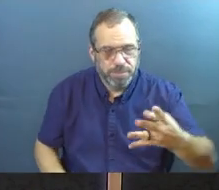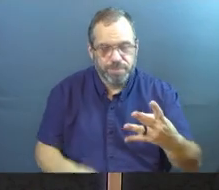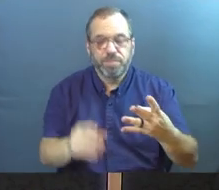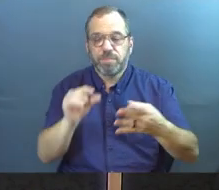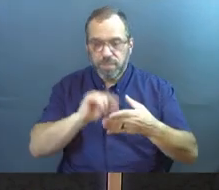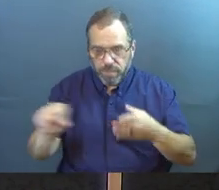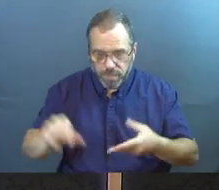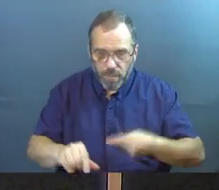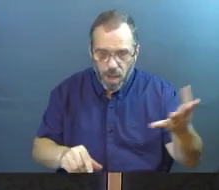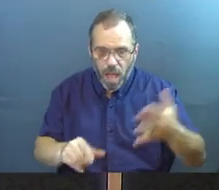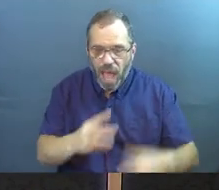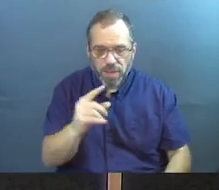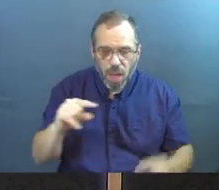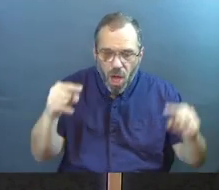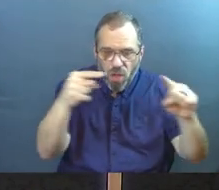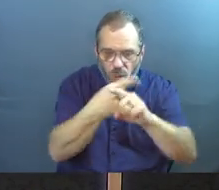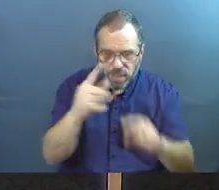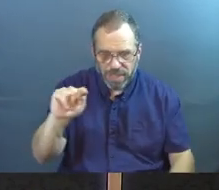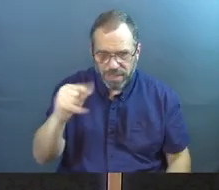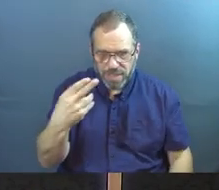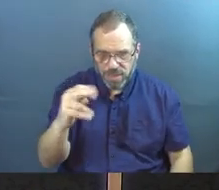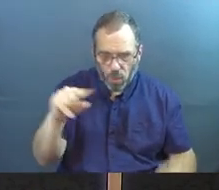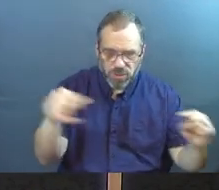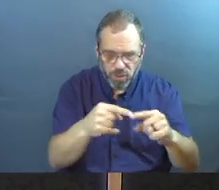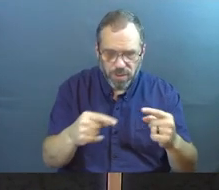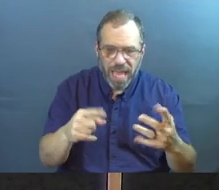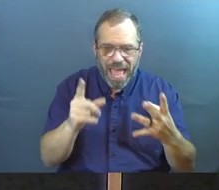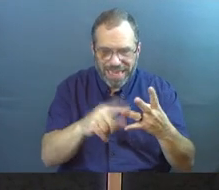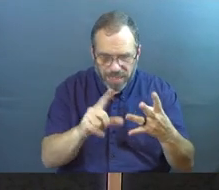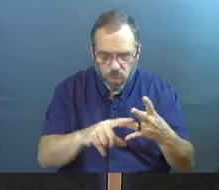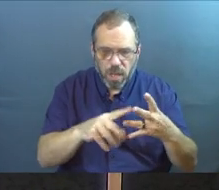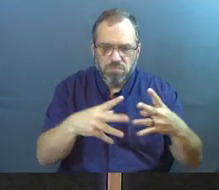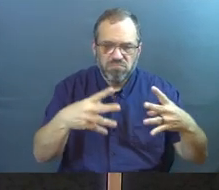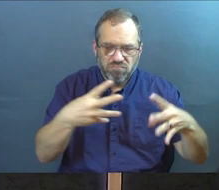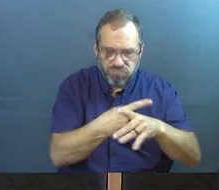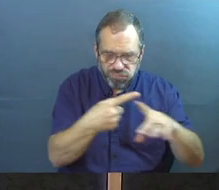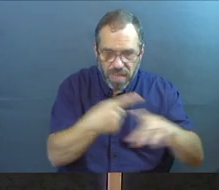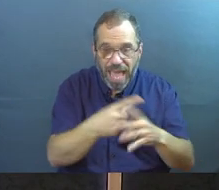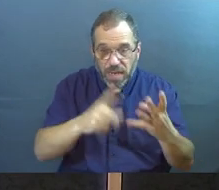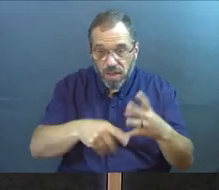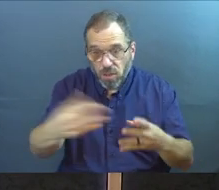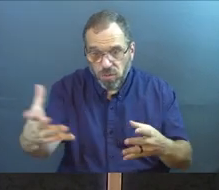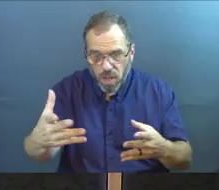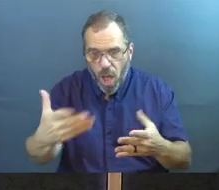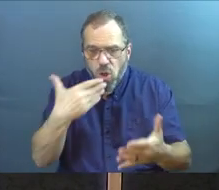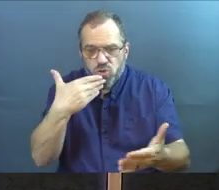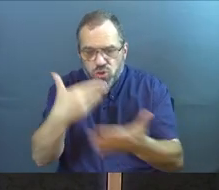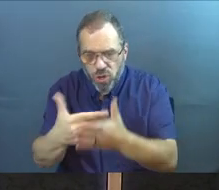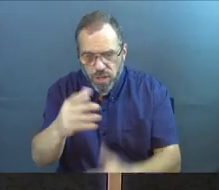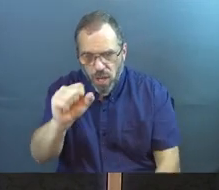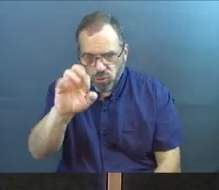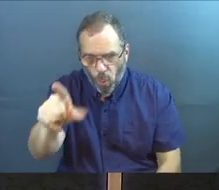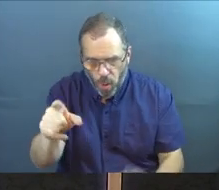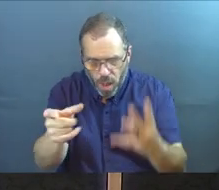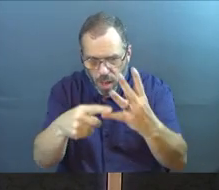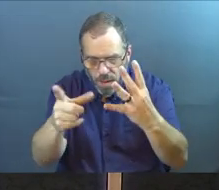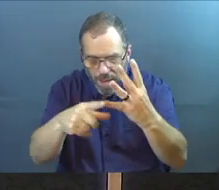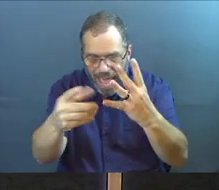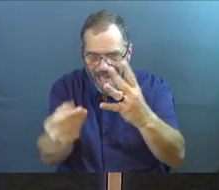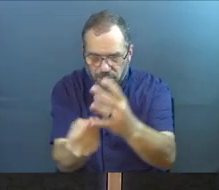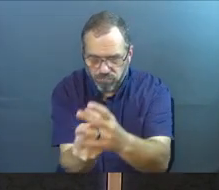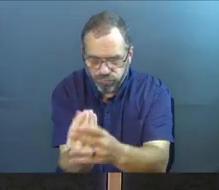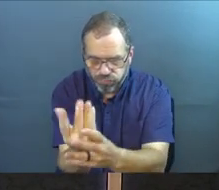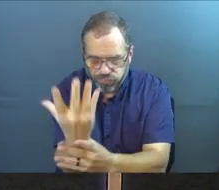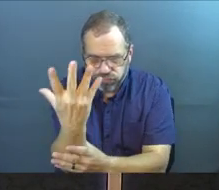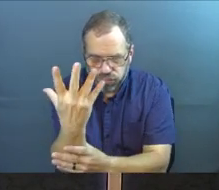other seeds fell among the thorns that grew up and choked out the tender plants. Still other seeds fell on fertile soil, and they